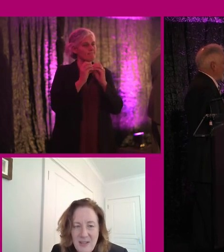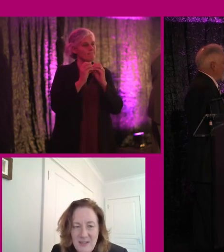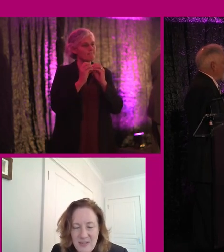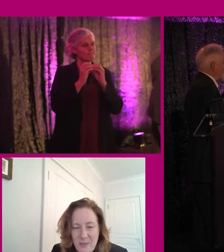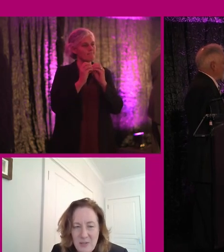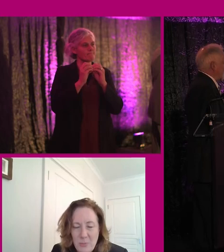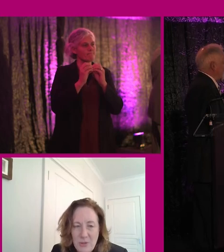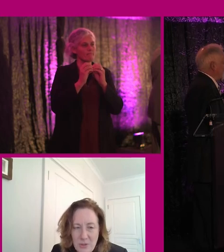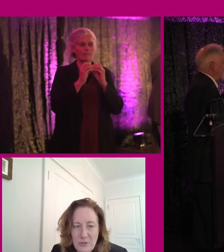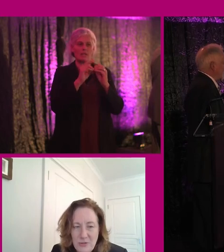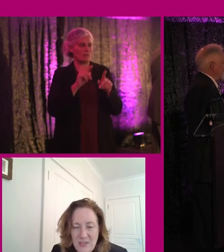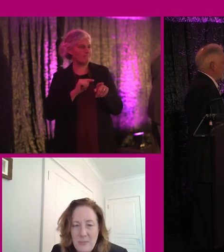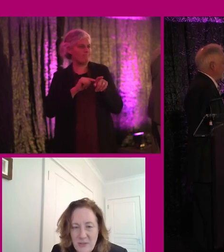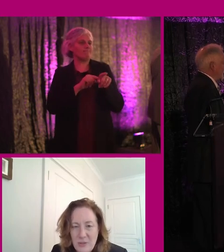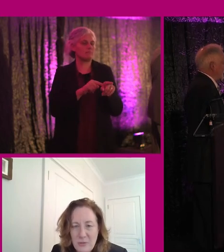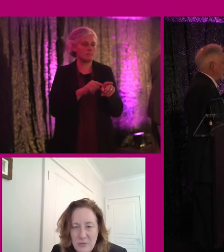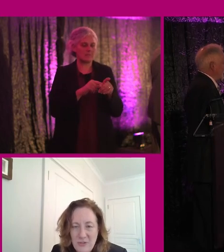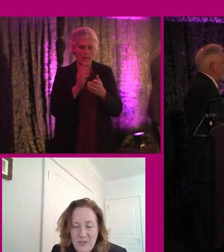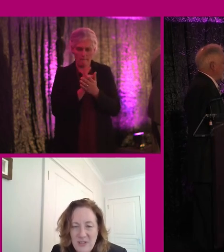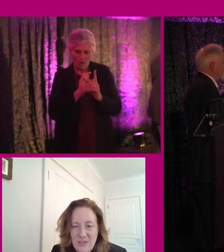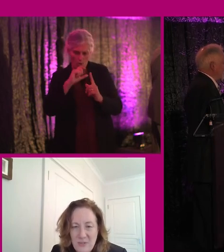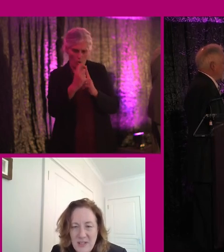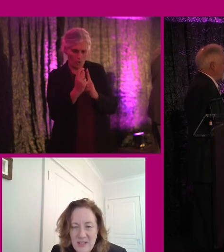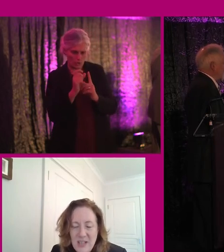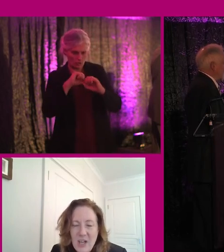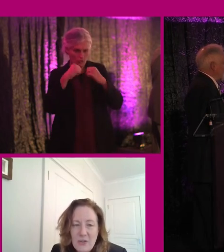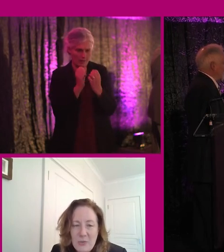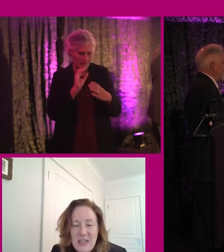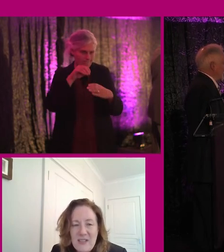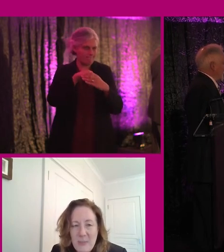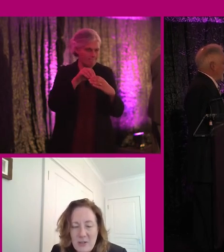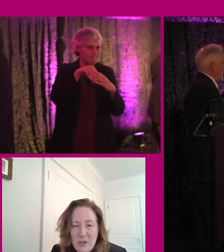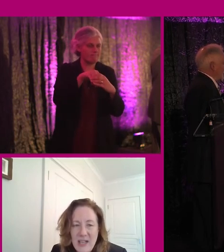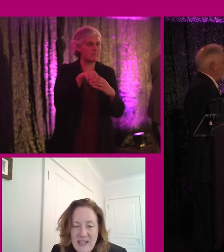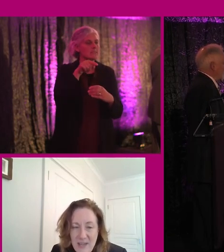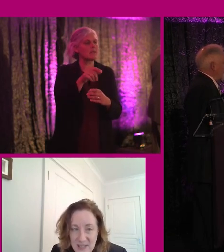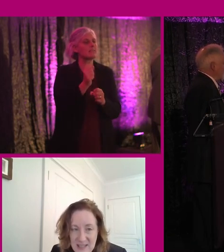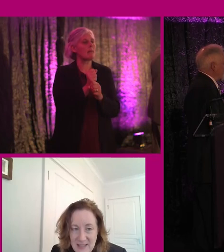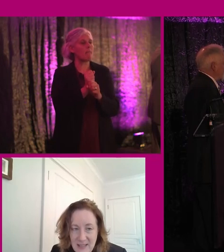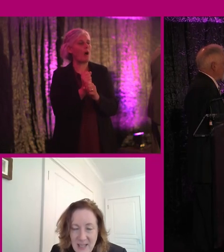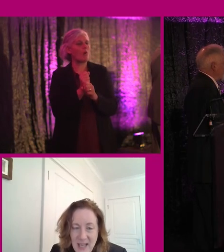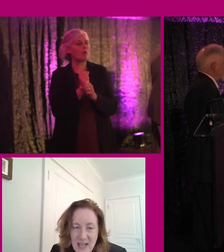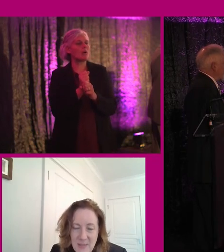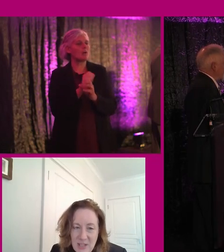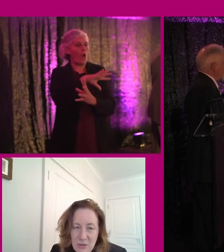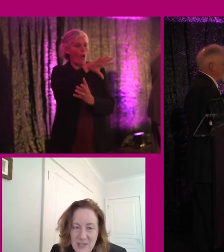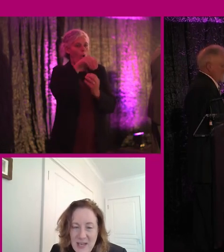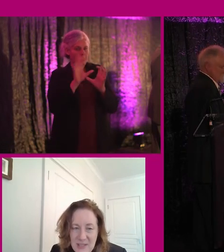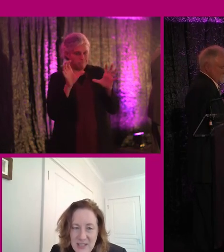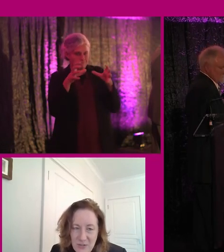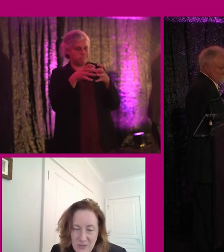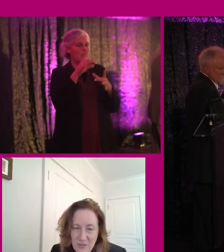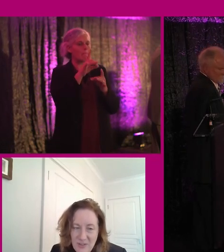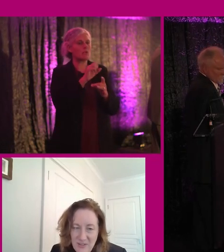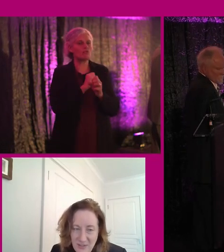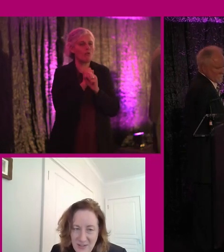beyond compliance, it's about work culture and it's about cultural society as well. So it really is about looking at everything and making sure